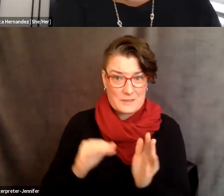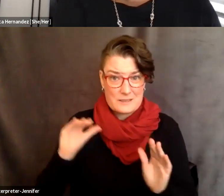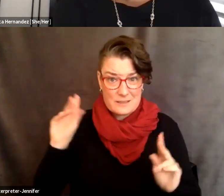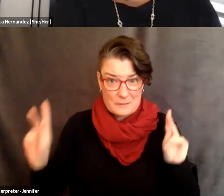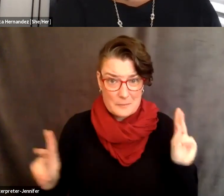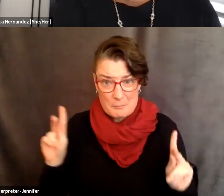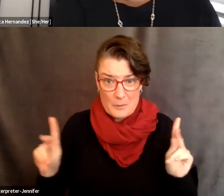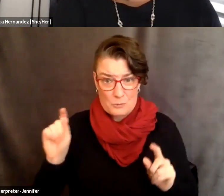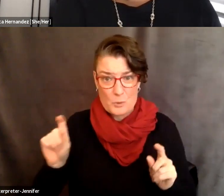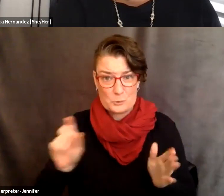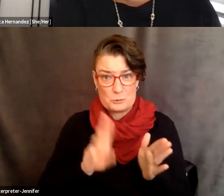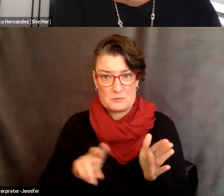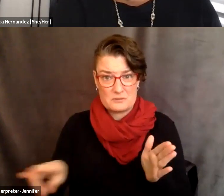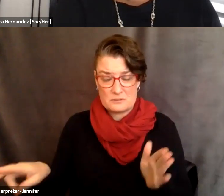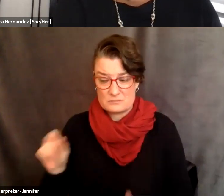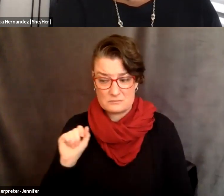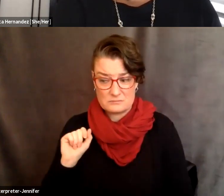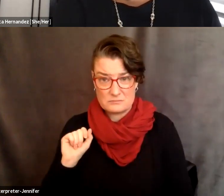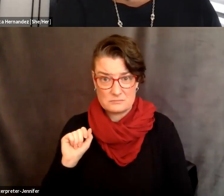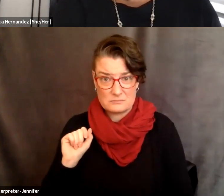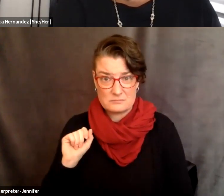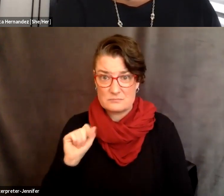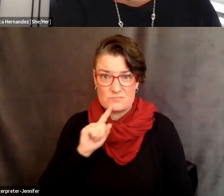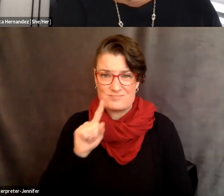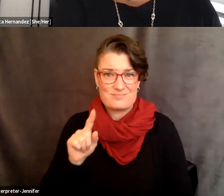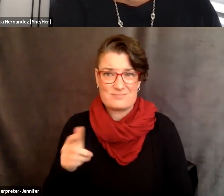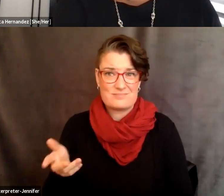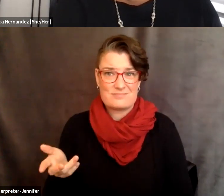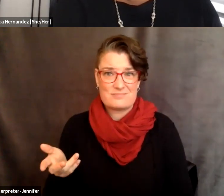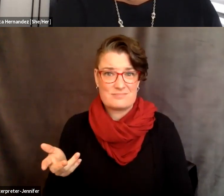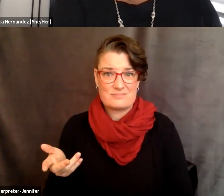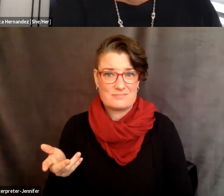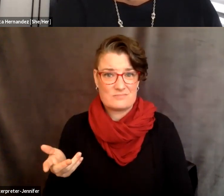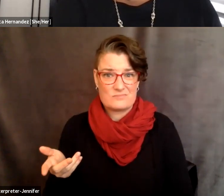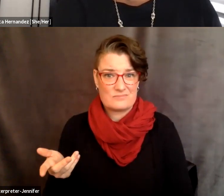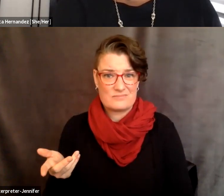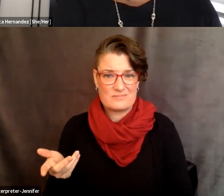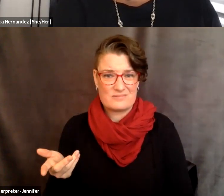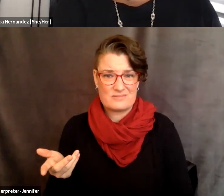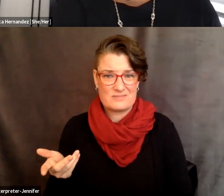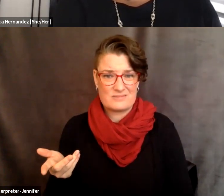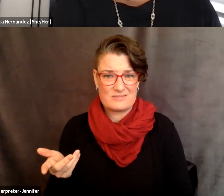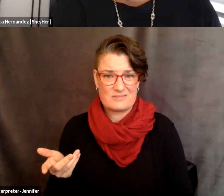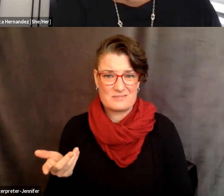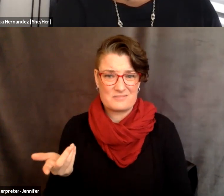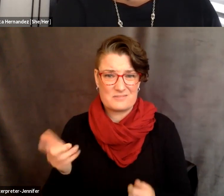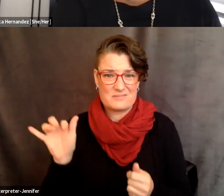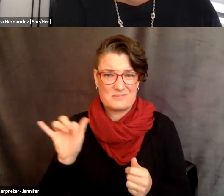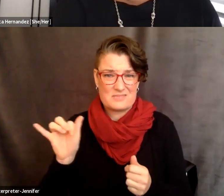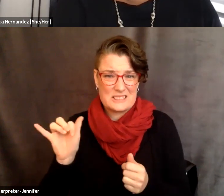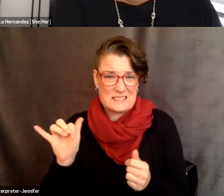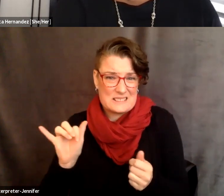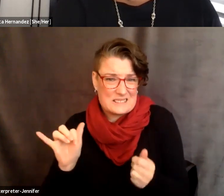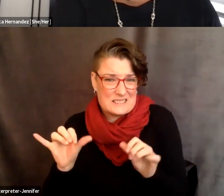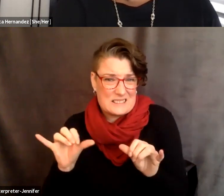uh, buried there and it's like not even, it's like the size of like, I don't know, maybe it's a little bigger